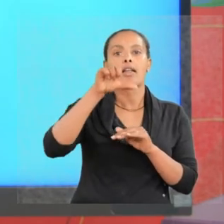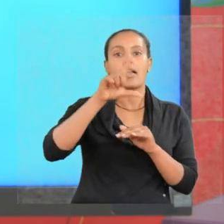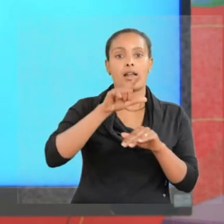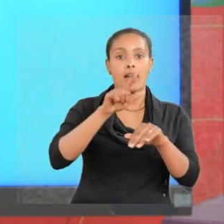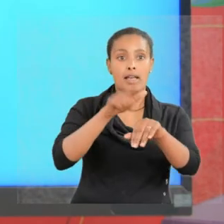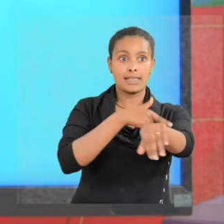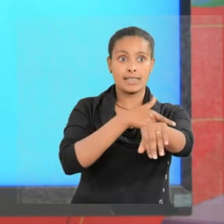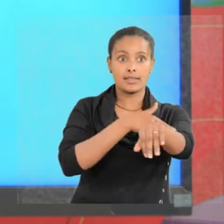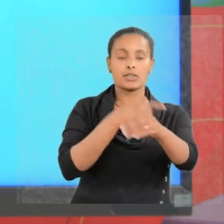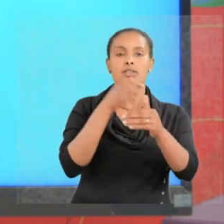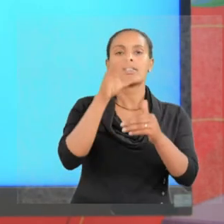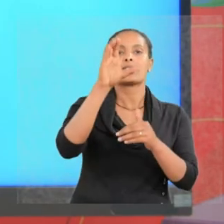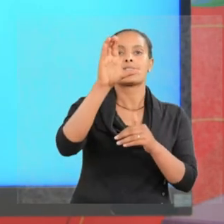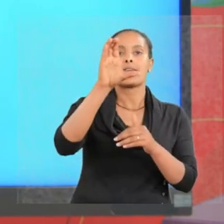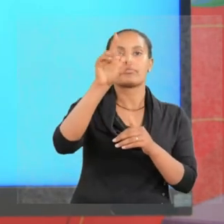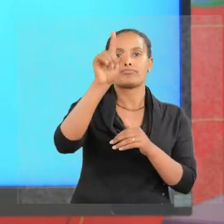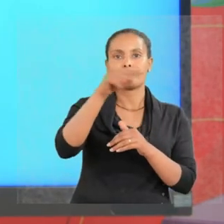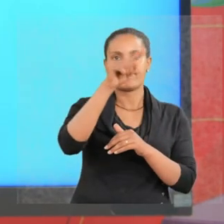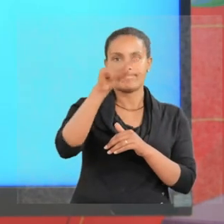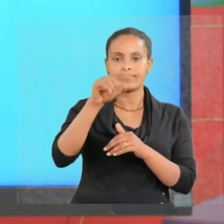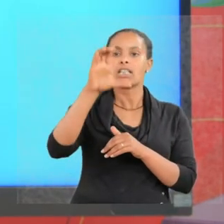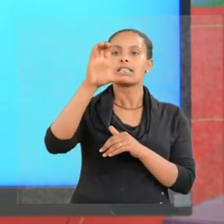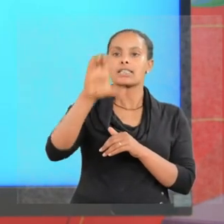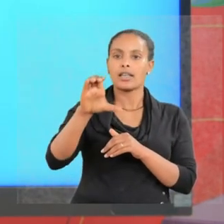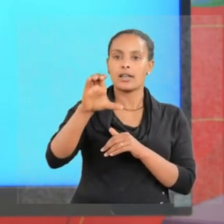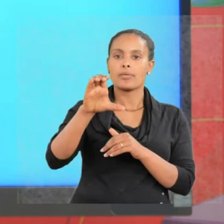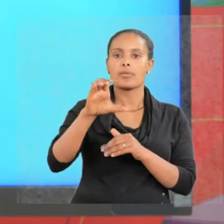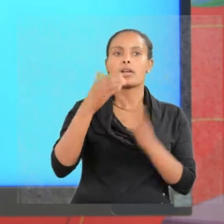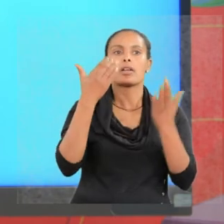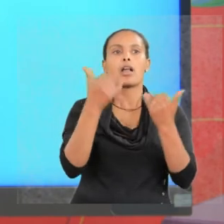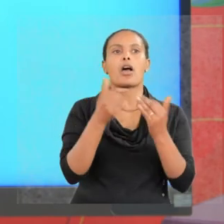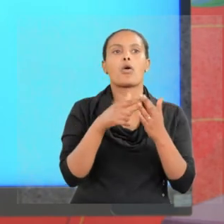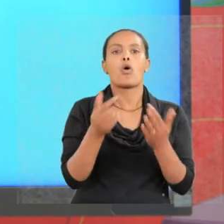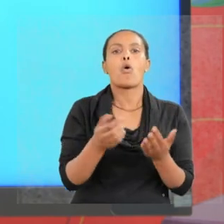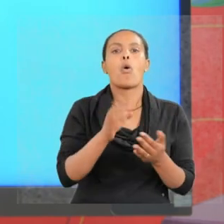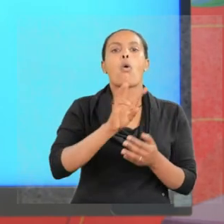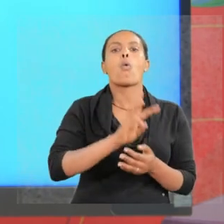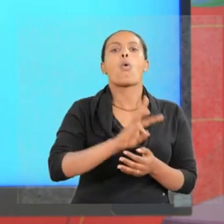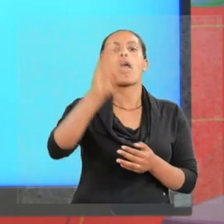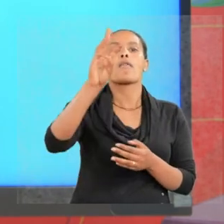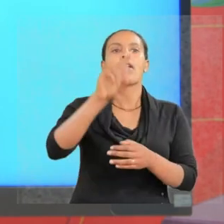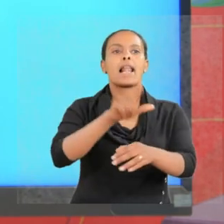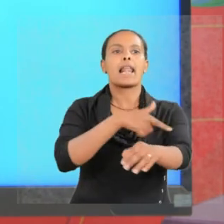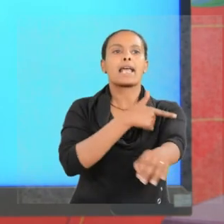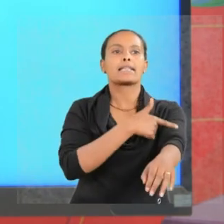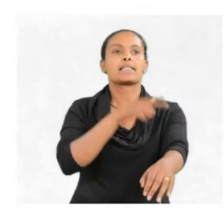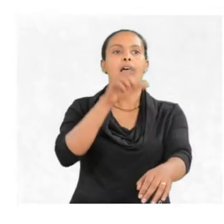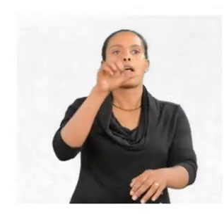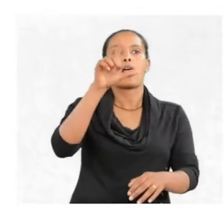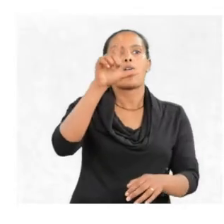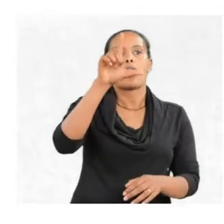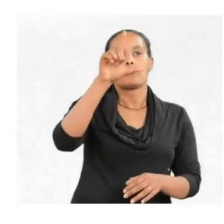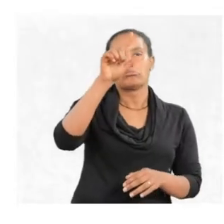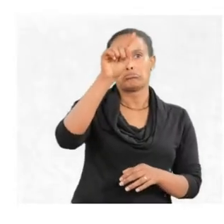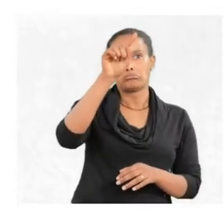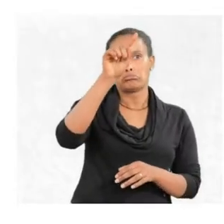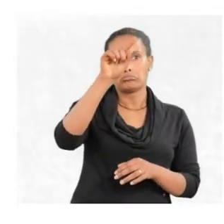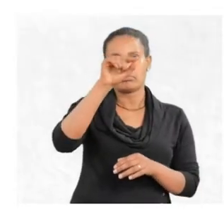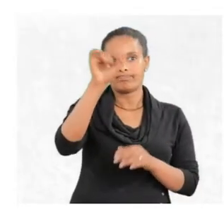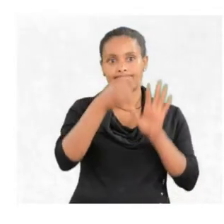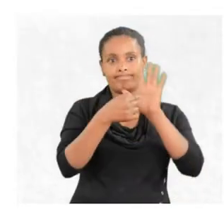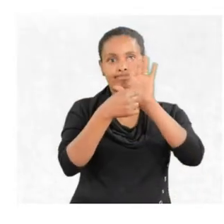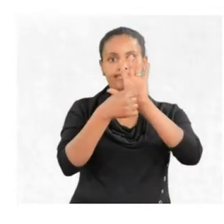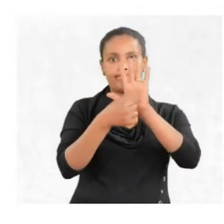Seam will be cancelled by seam. Now, the wavelength is lambda equal H divided by